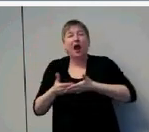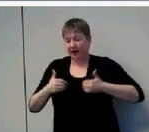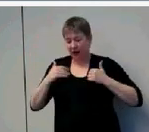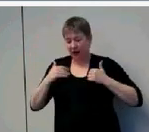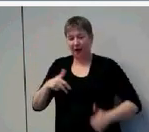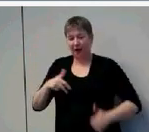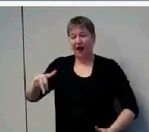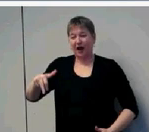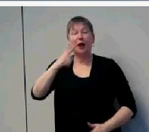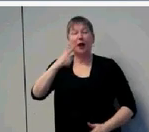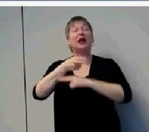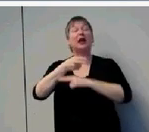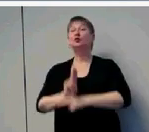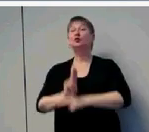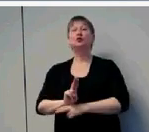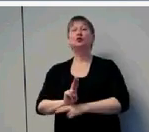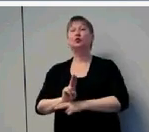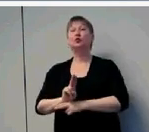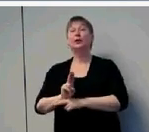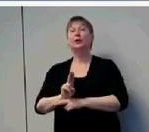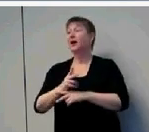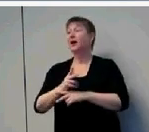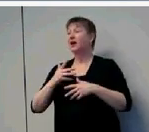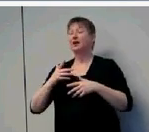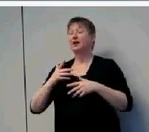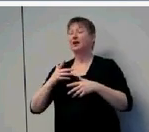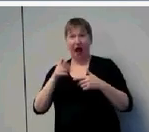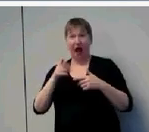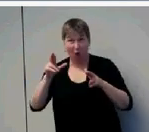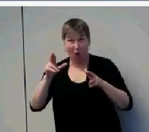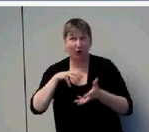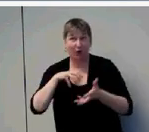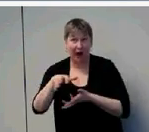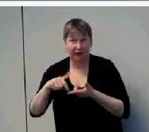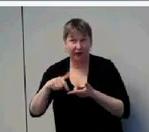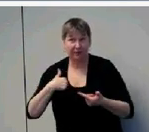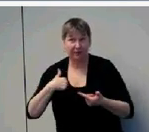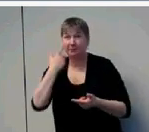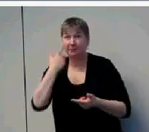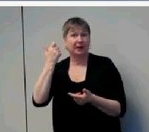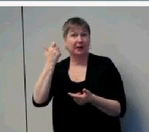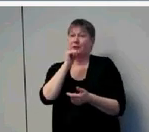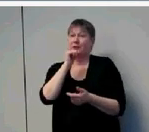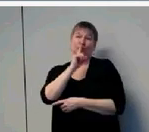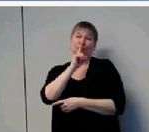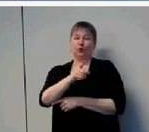them alone. And I hope you're laughing at me because that was not the case. And I was doing longitudinal